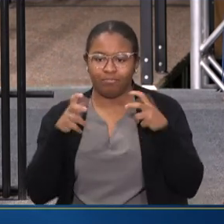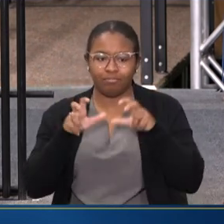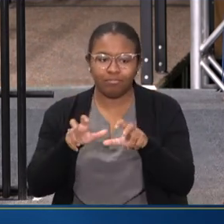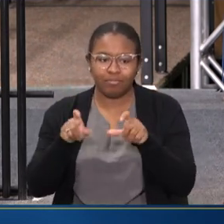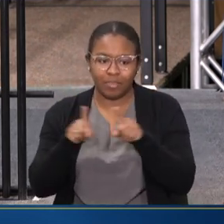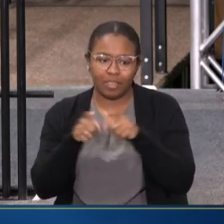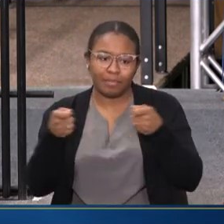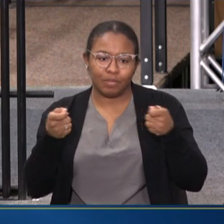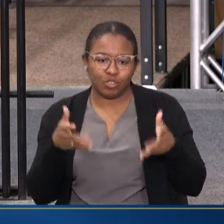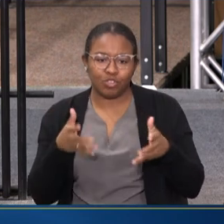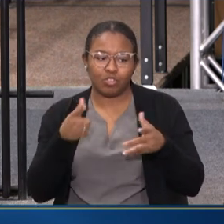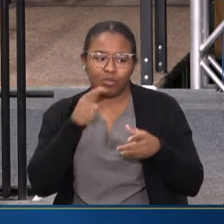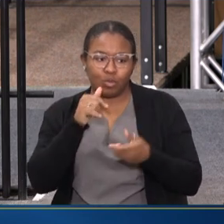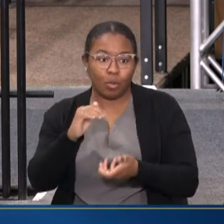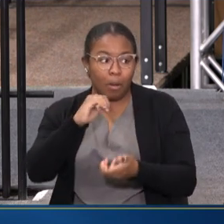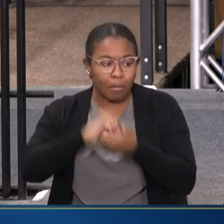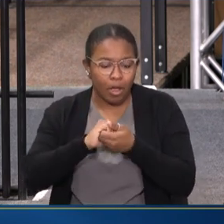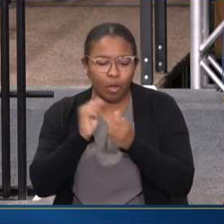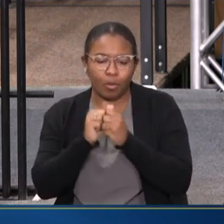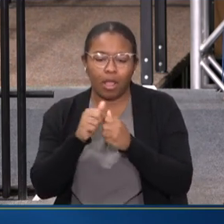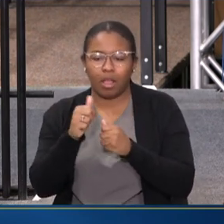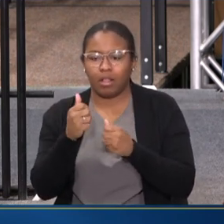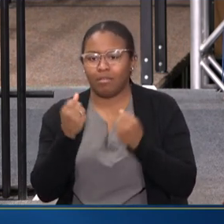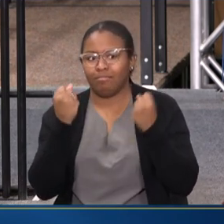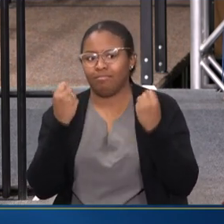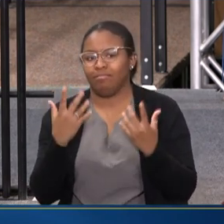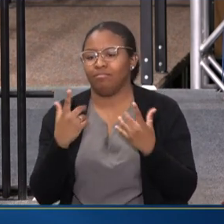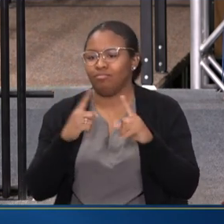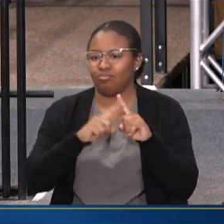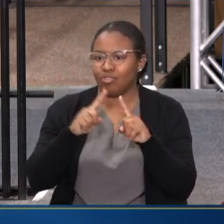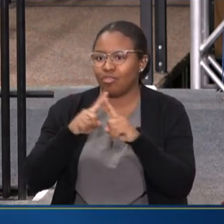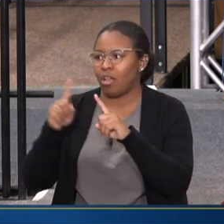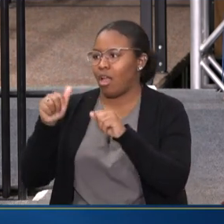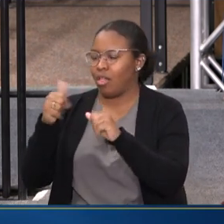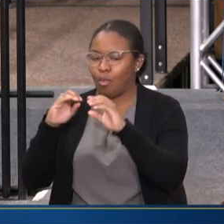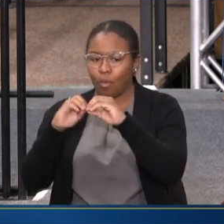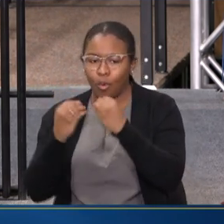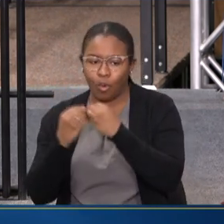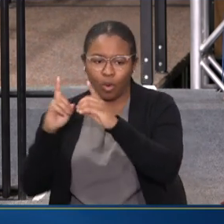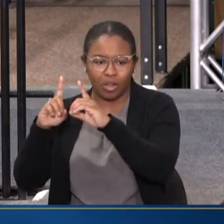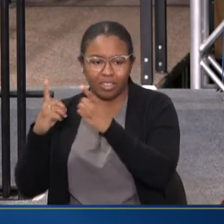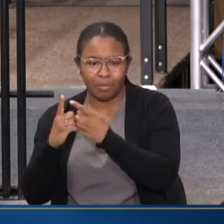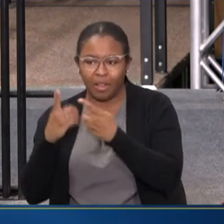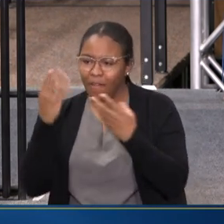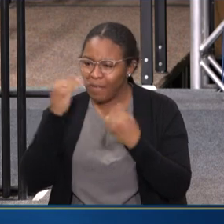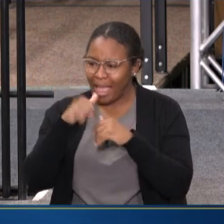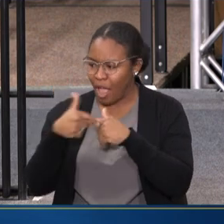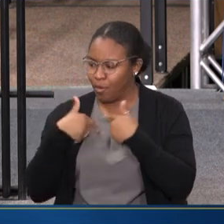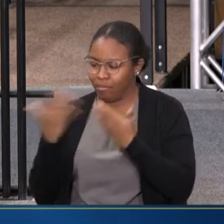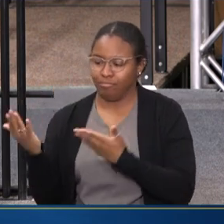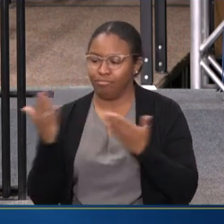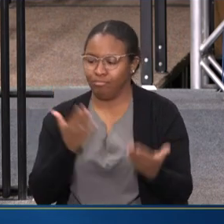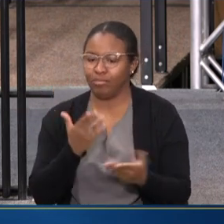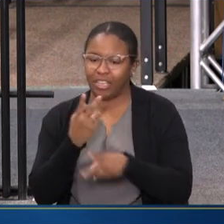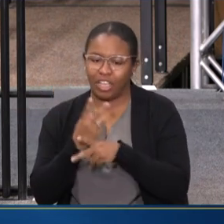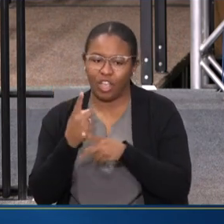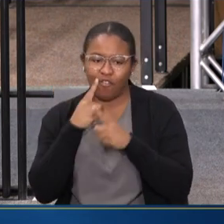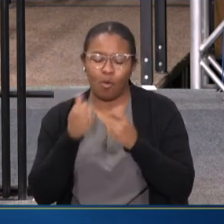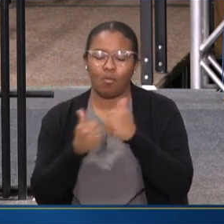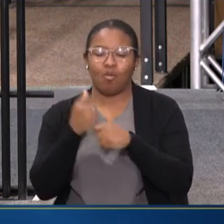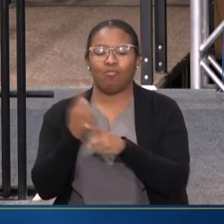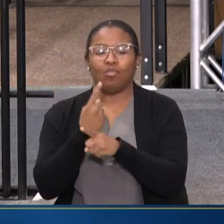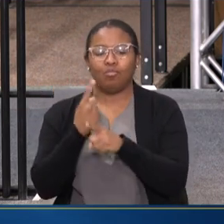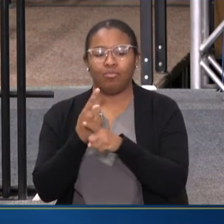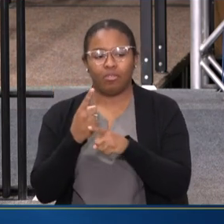ADMINISTRATION TO PARTNER WITH SO MANY OTHER ORGANIZATIONS TO THINK ABOUT HOW DO WE DELIVER CARE IN THE MOST APPROPRIATE WAY.